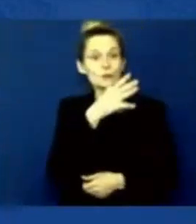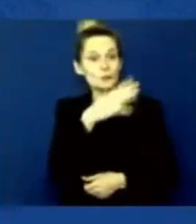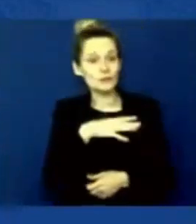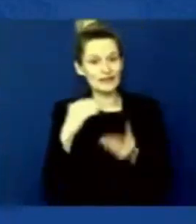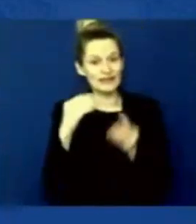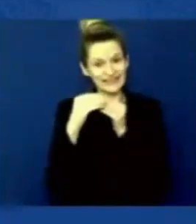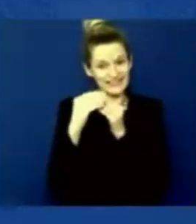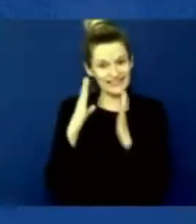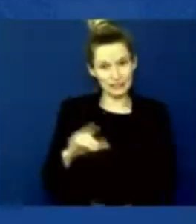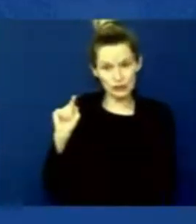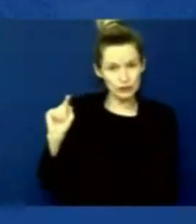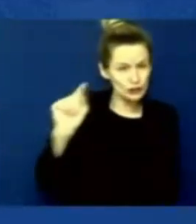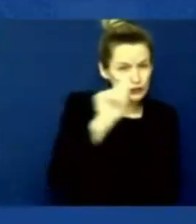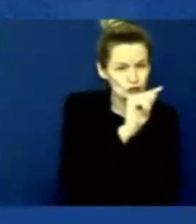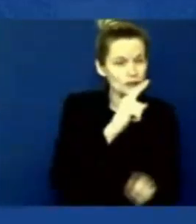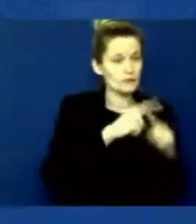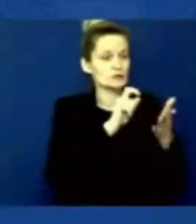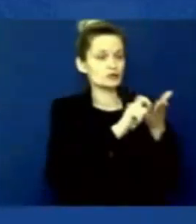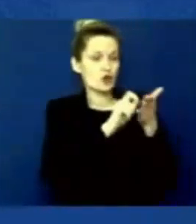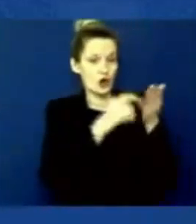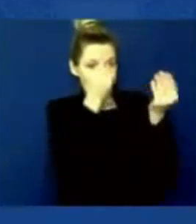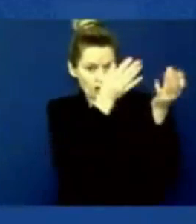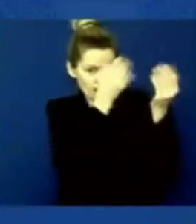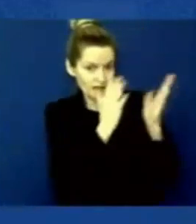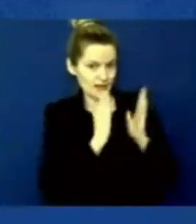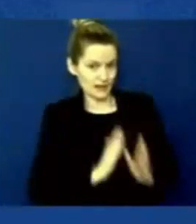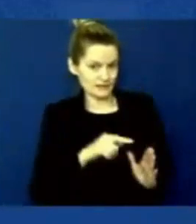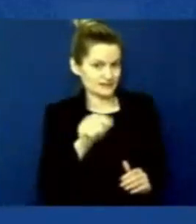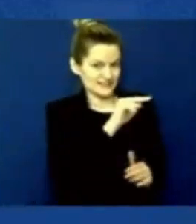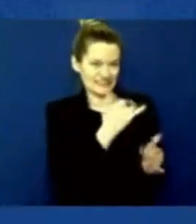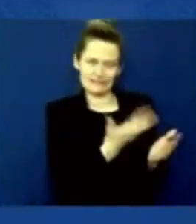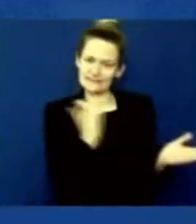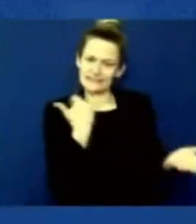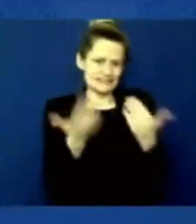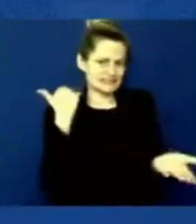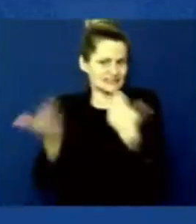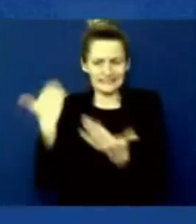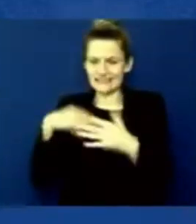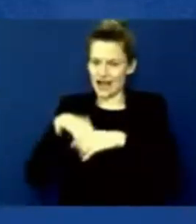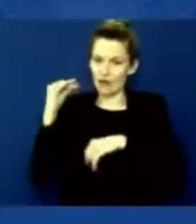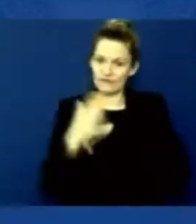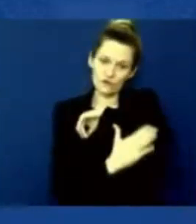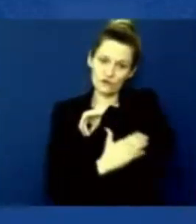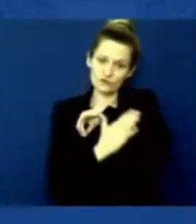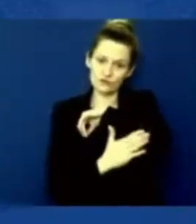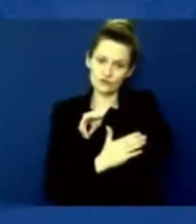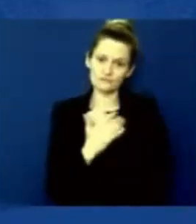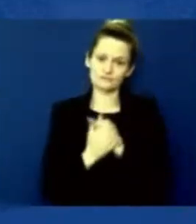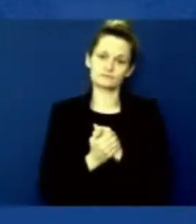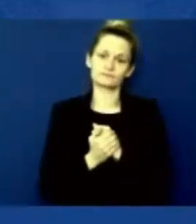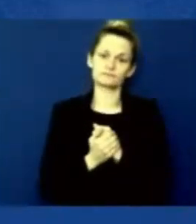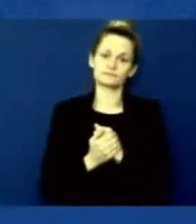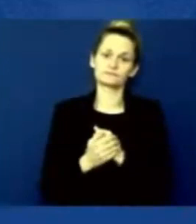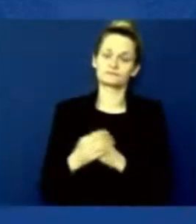As of this morning, we have evacuated nearly 28,000 people since August the 14th on both U.S.